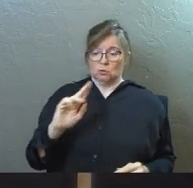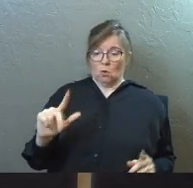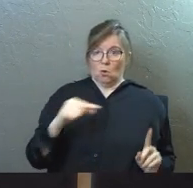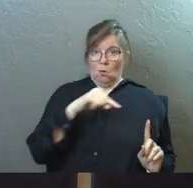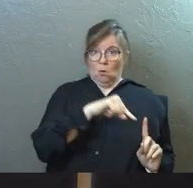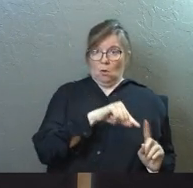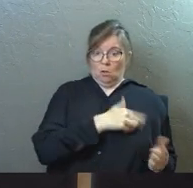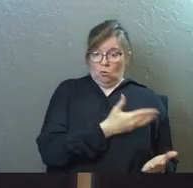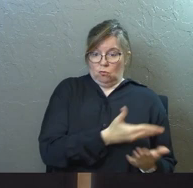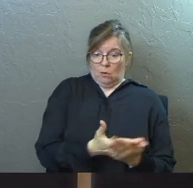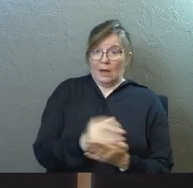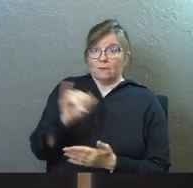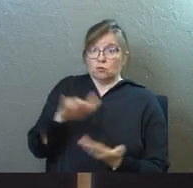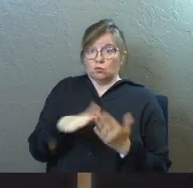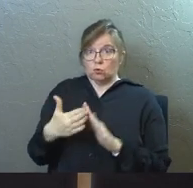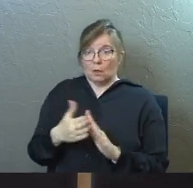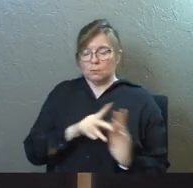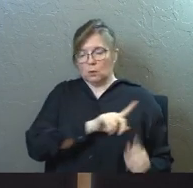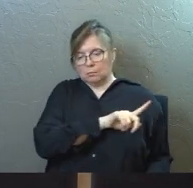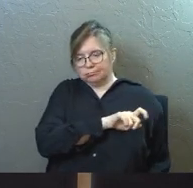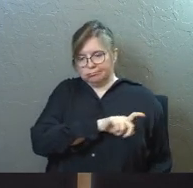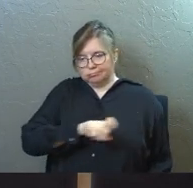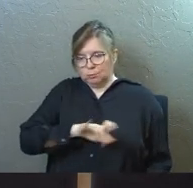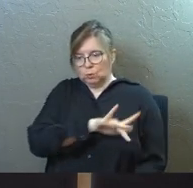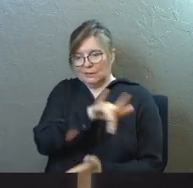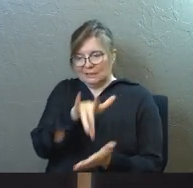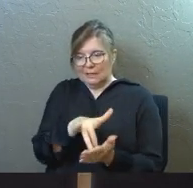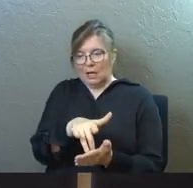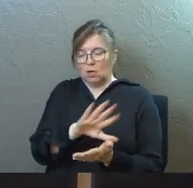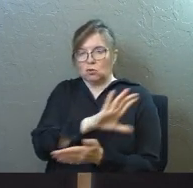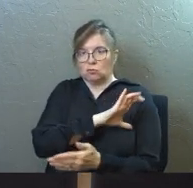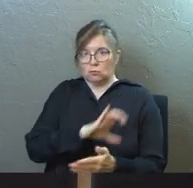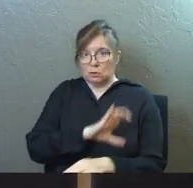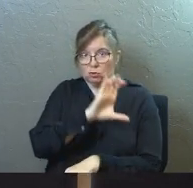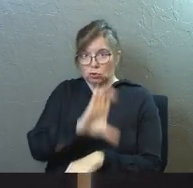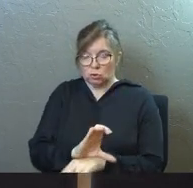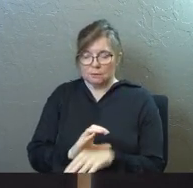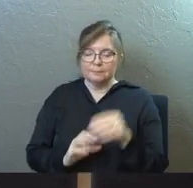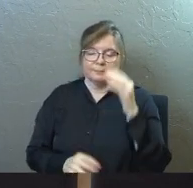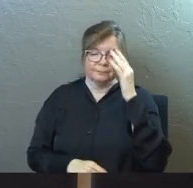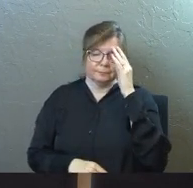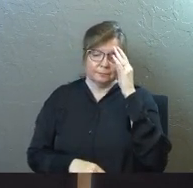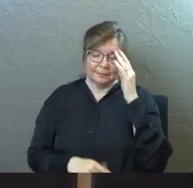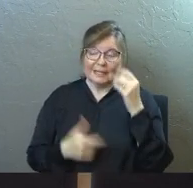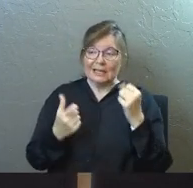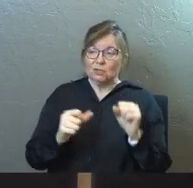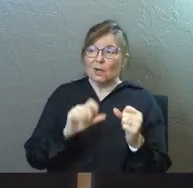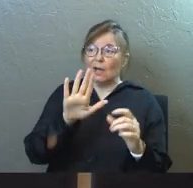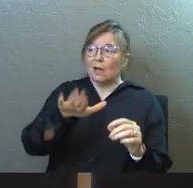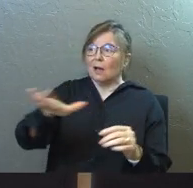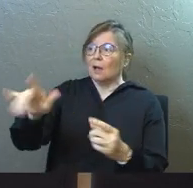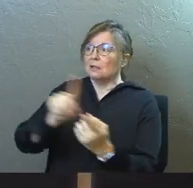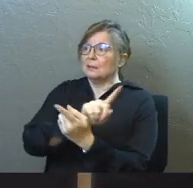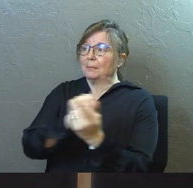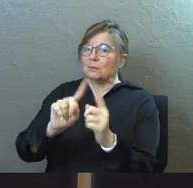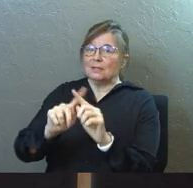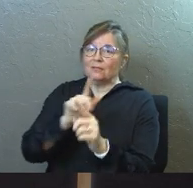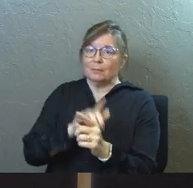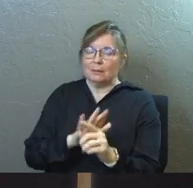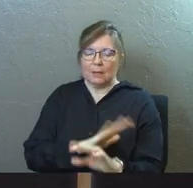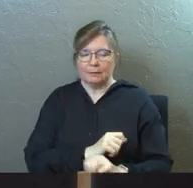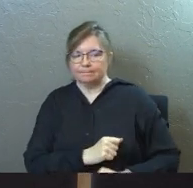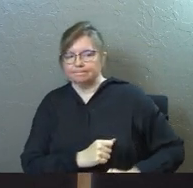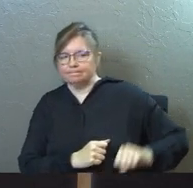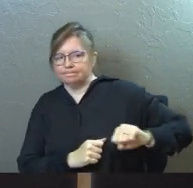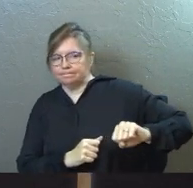Jerusalem, so he's going to the center of the Christian church, of that time, Jerusalem, he tried to meet with the believers, but they